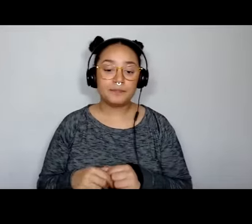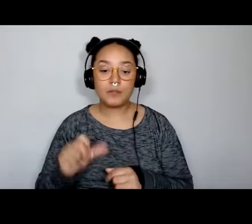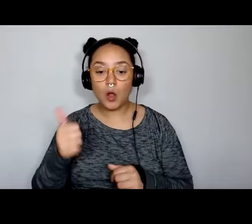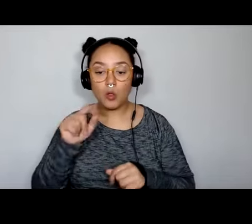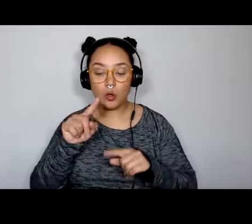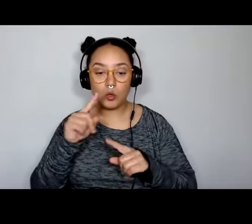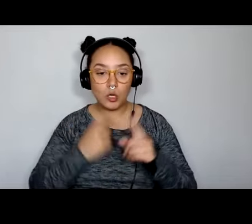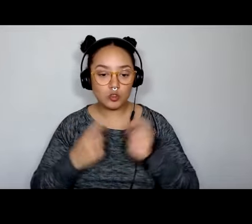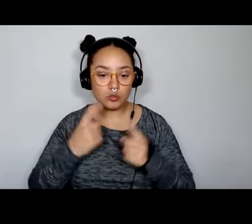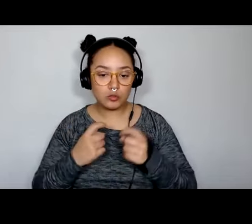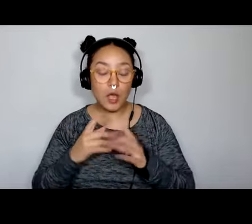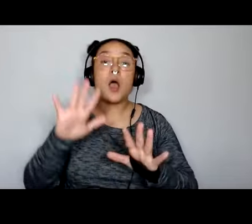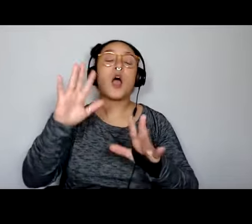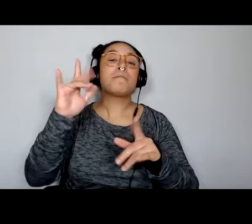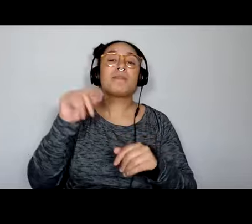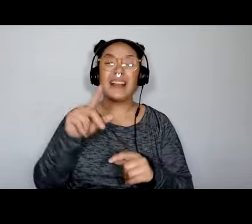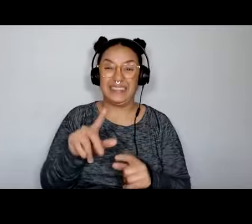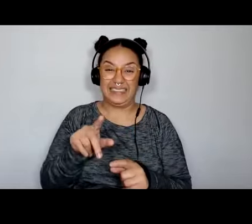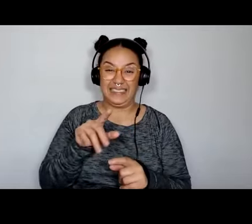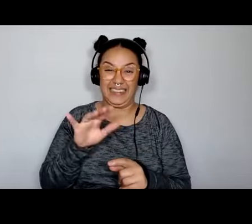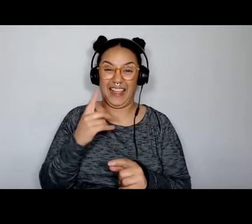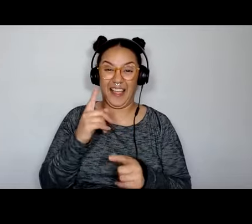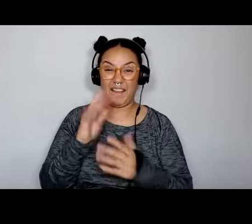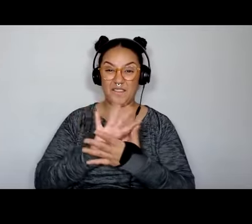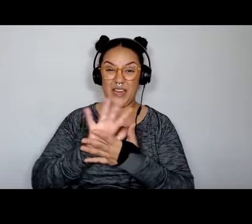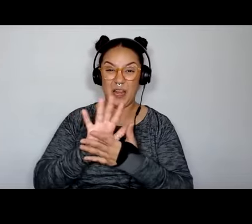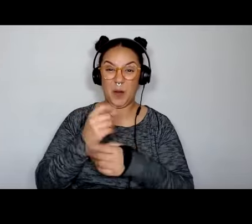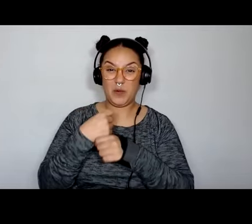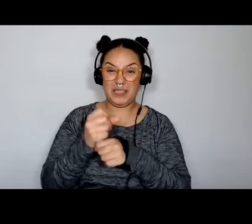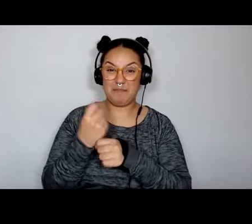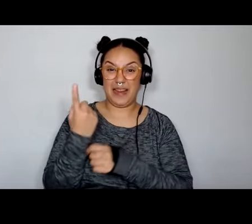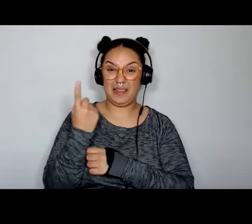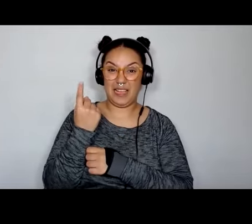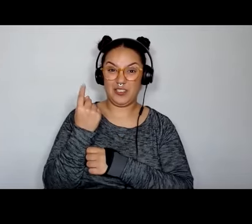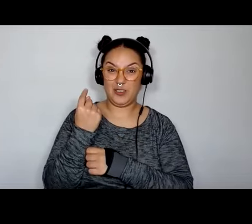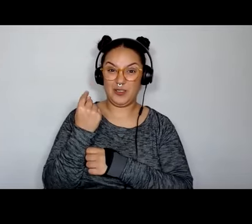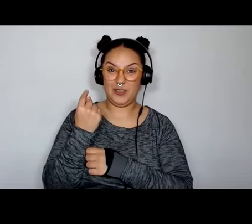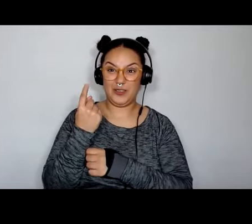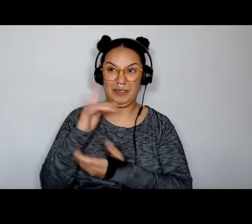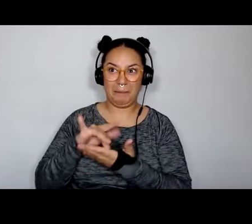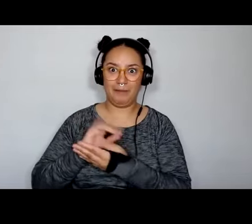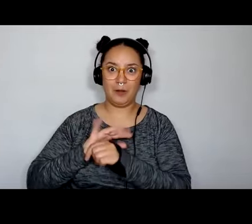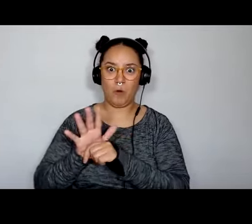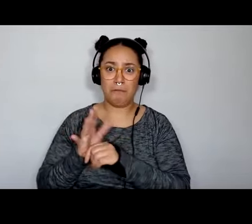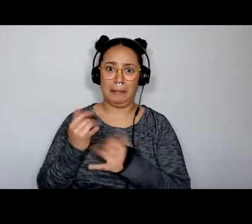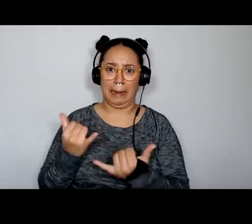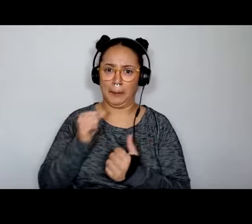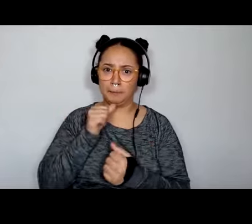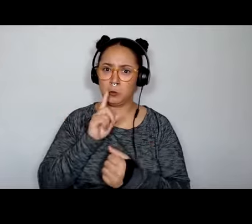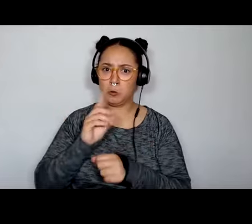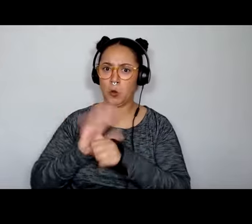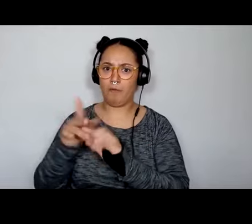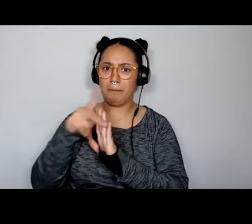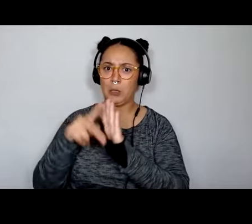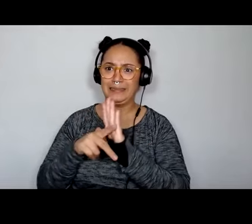The last thing I'll say is that video was made a year ago in the middle of COVID. Right now, I can't say what the COVID policies of the institution will be.